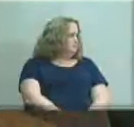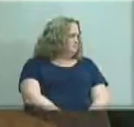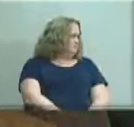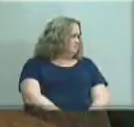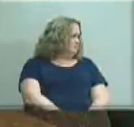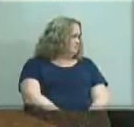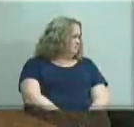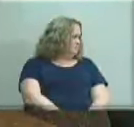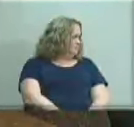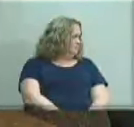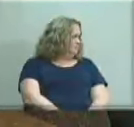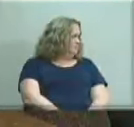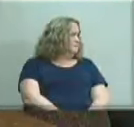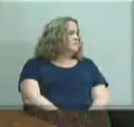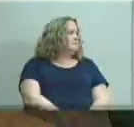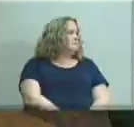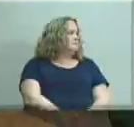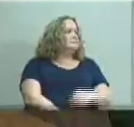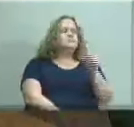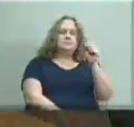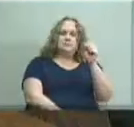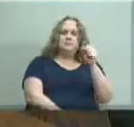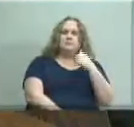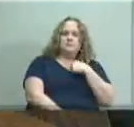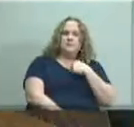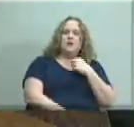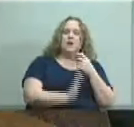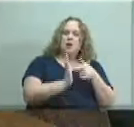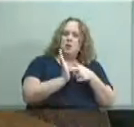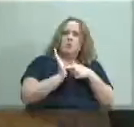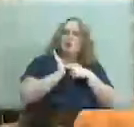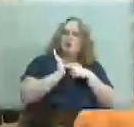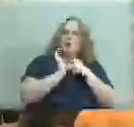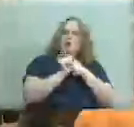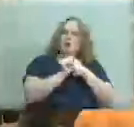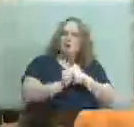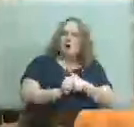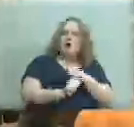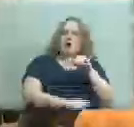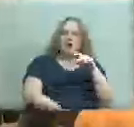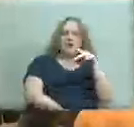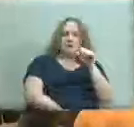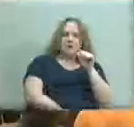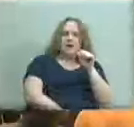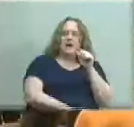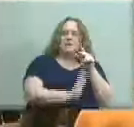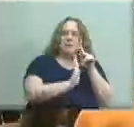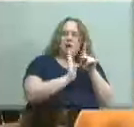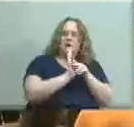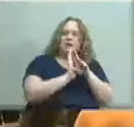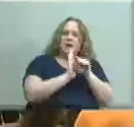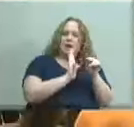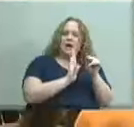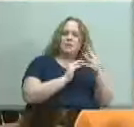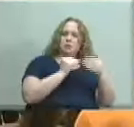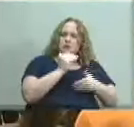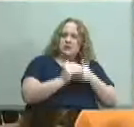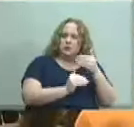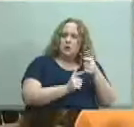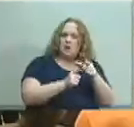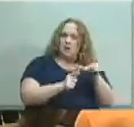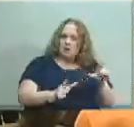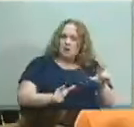yes they're required by the contract to follow jcps policy and procedure the language that was quoted